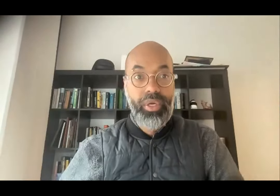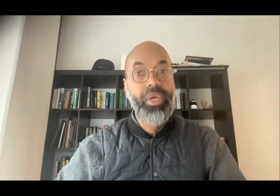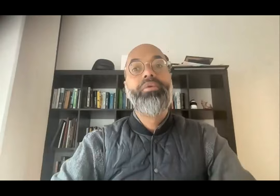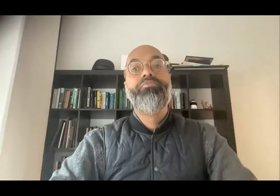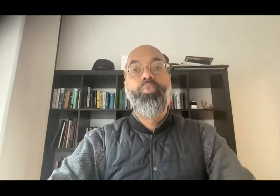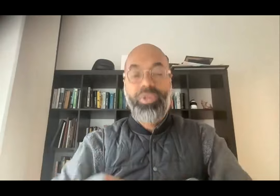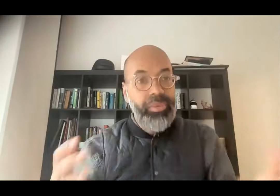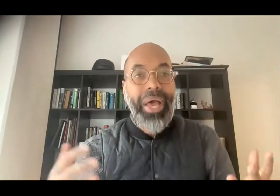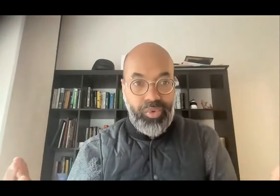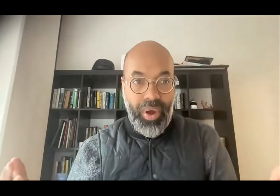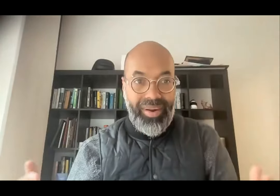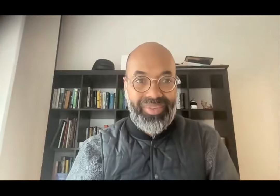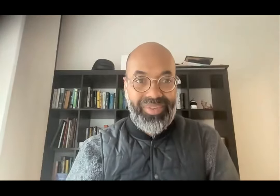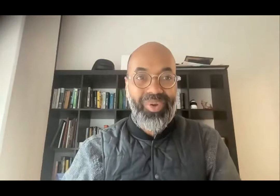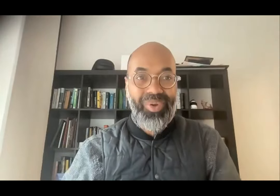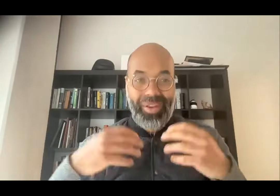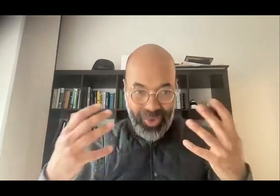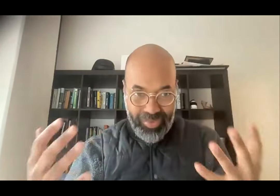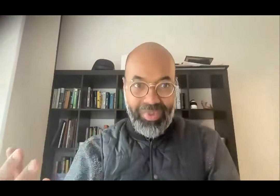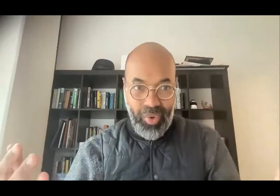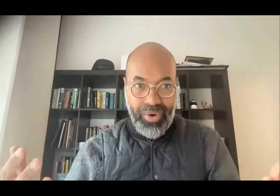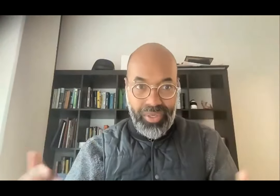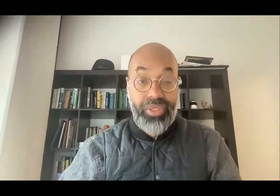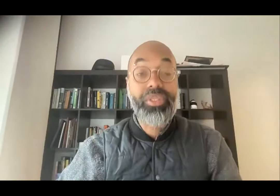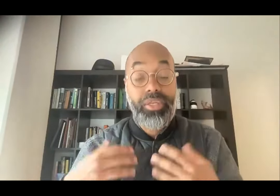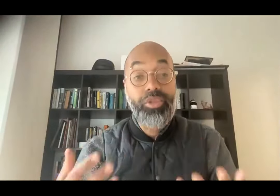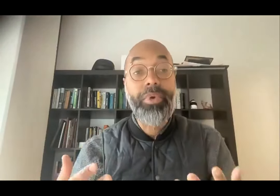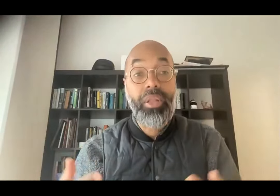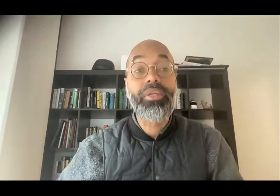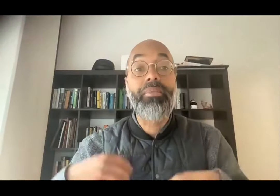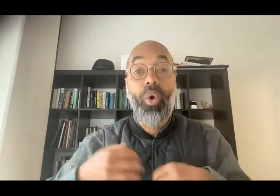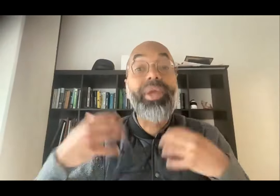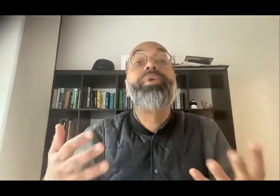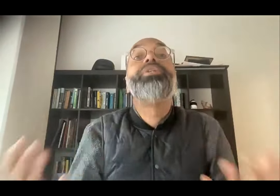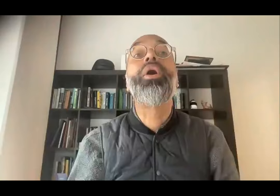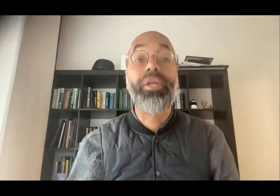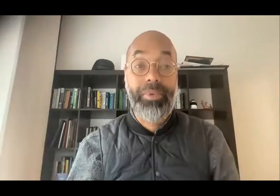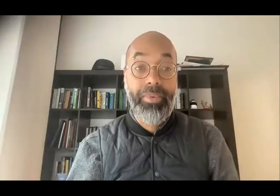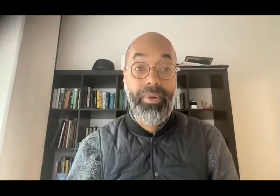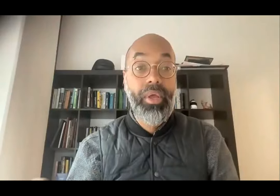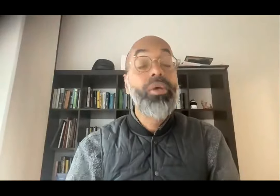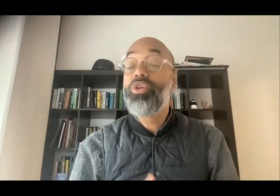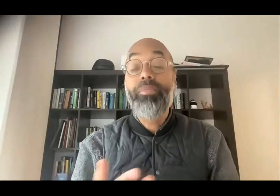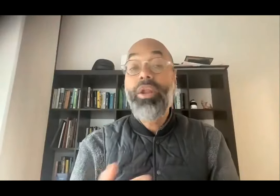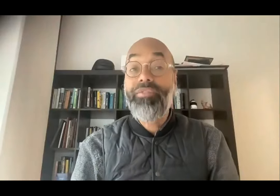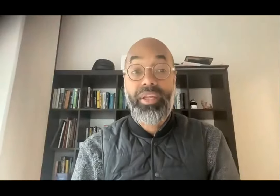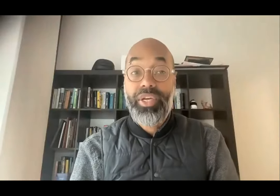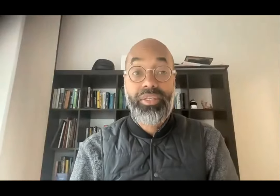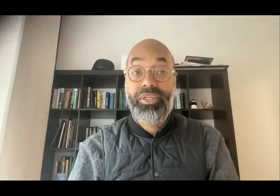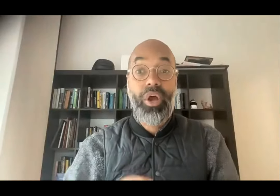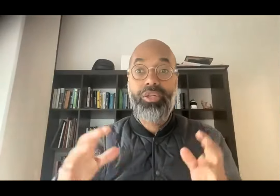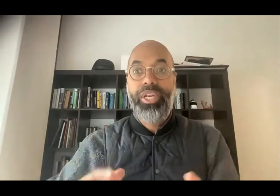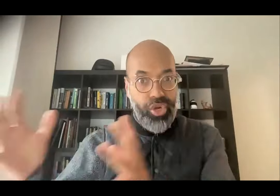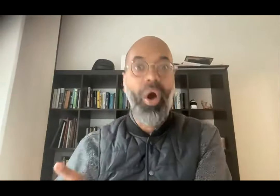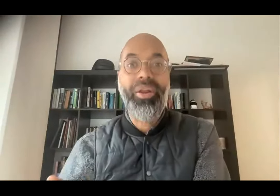question. What's the best one? So they can do some of this core research. They do spend a lot of time going out and talking to people. So you might not have had a